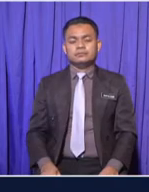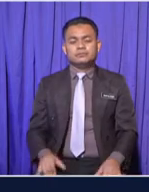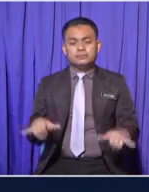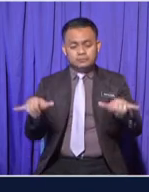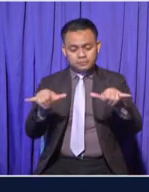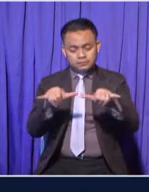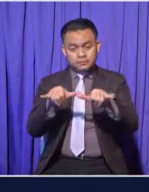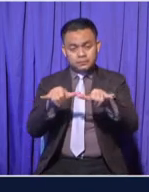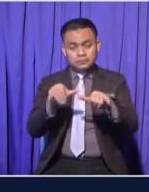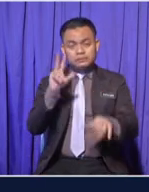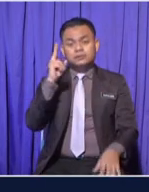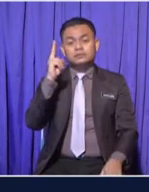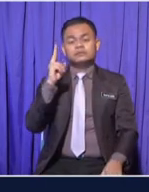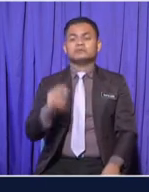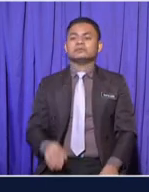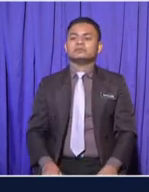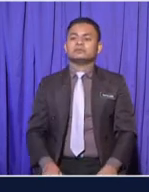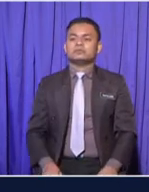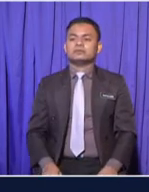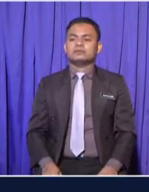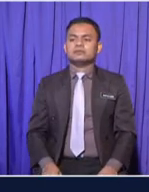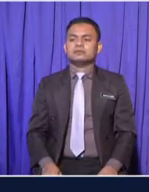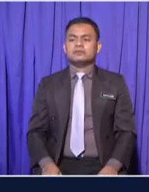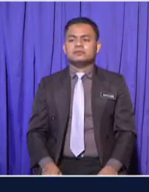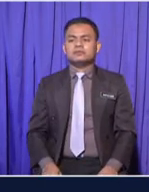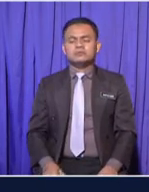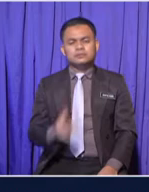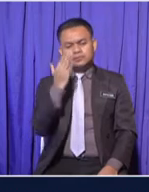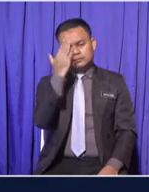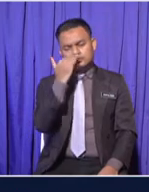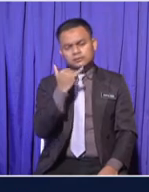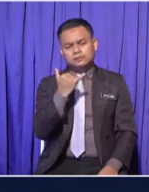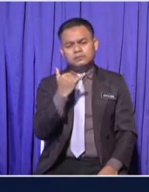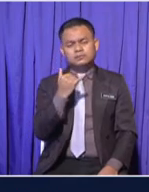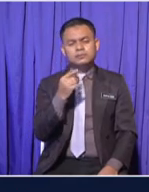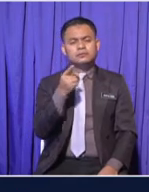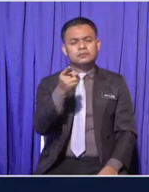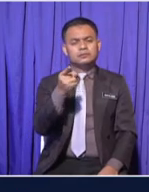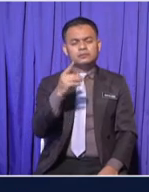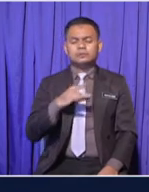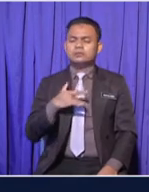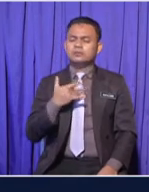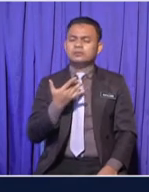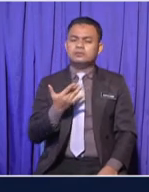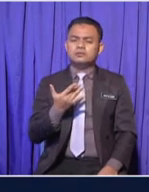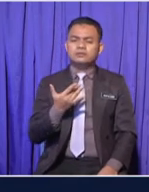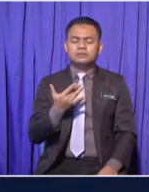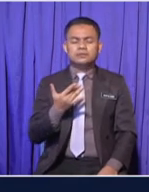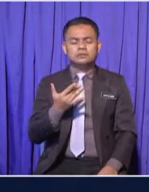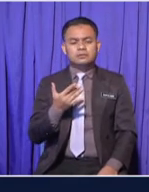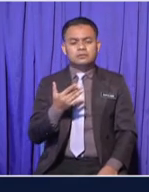wears size 12 shoes Why do you think their shoe sizes